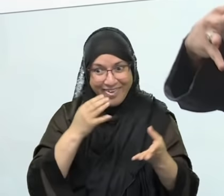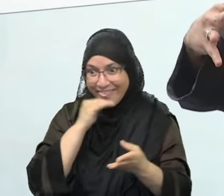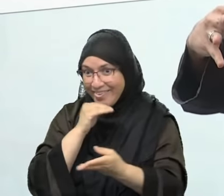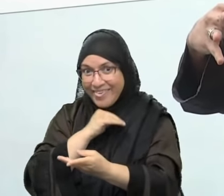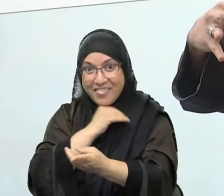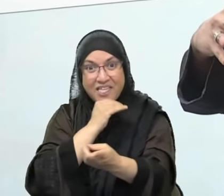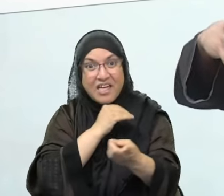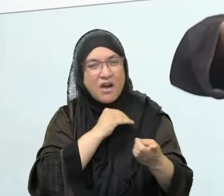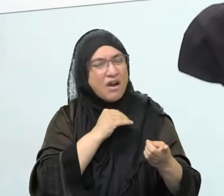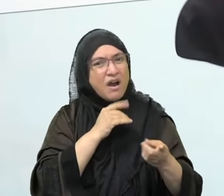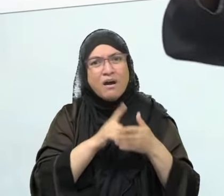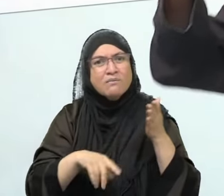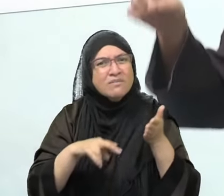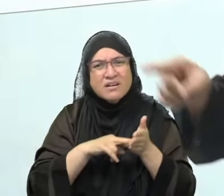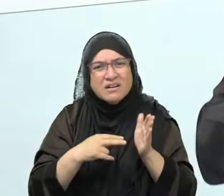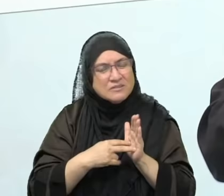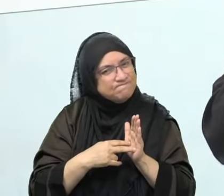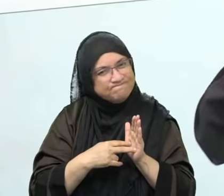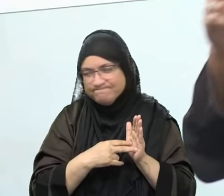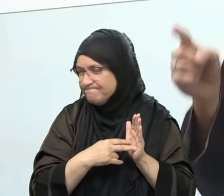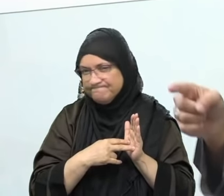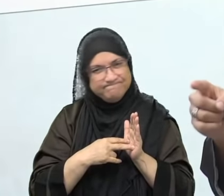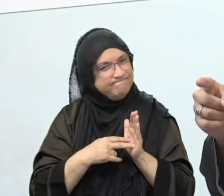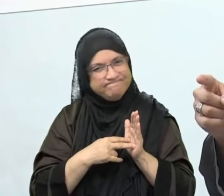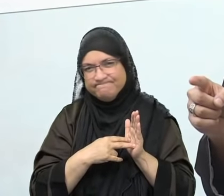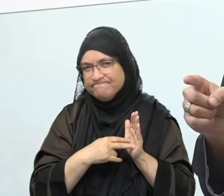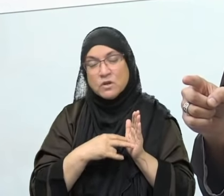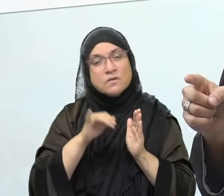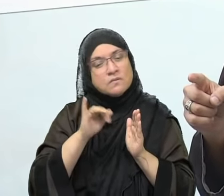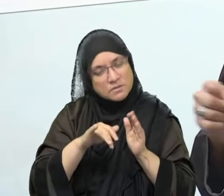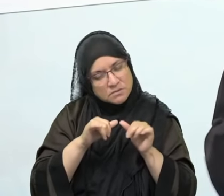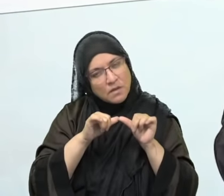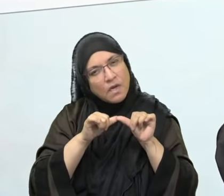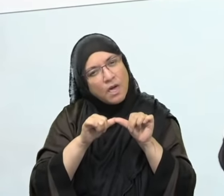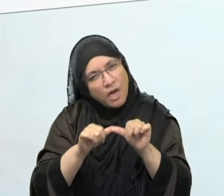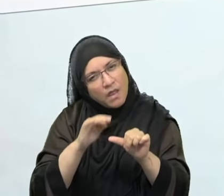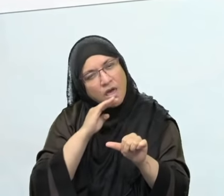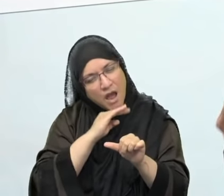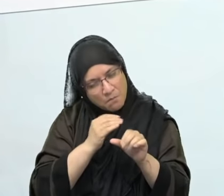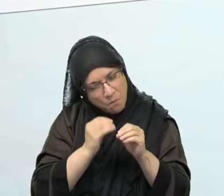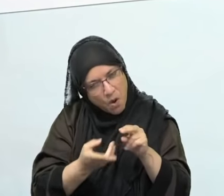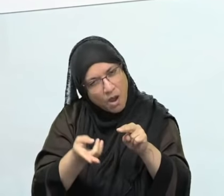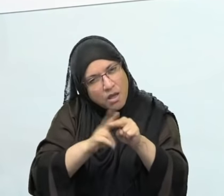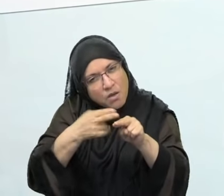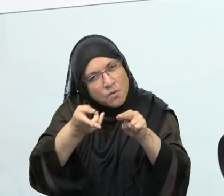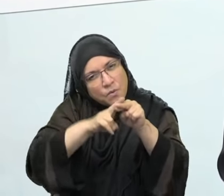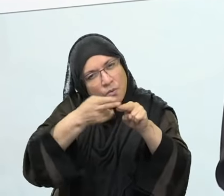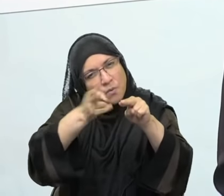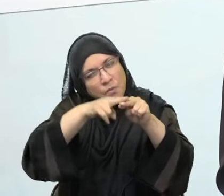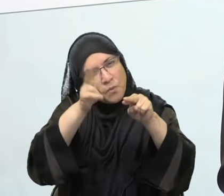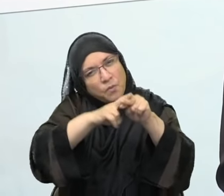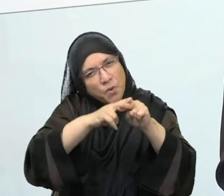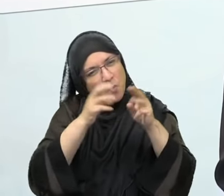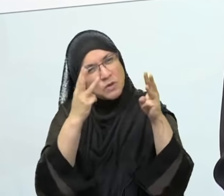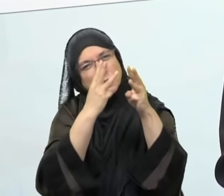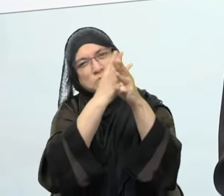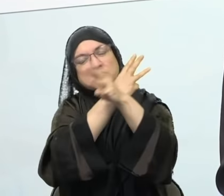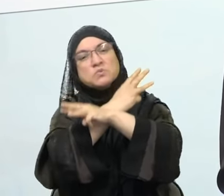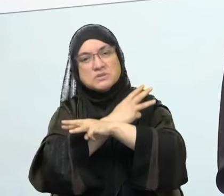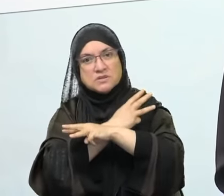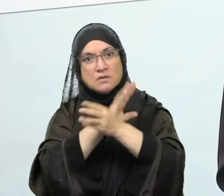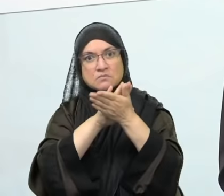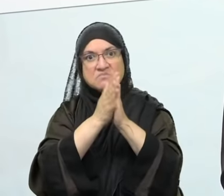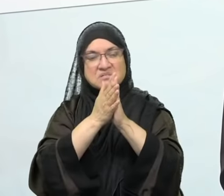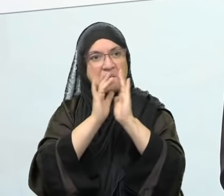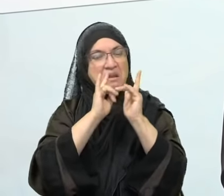The situation is getting bigger. The lying is getting more consistent. You get used to, accustomed, to